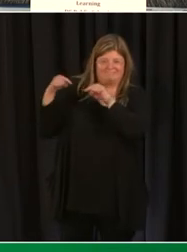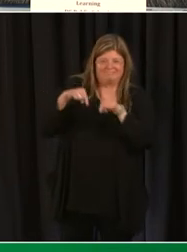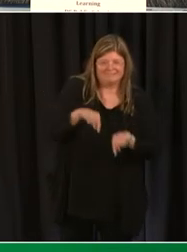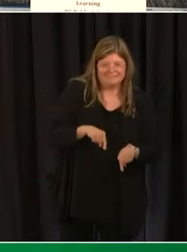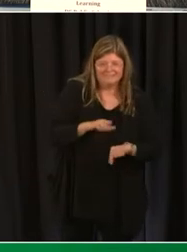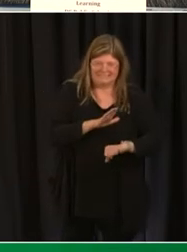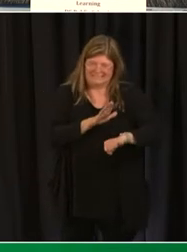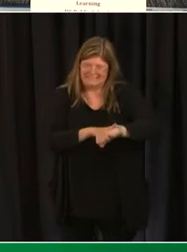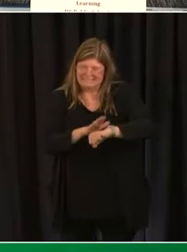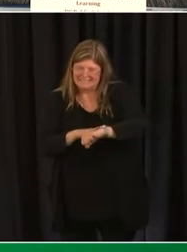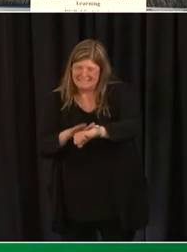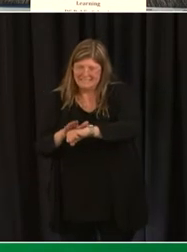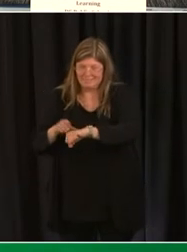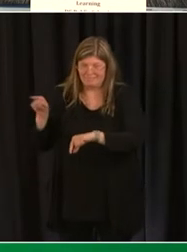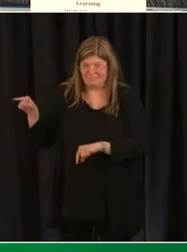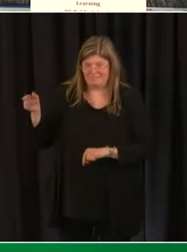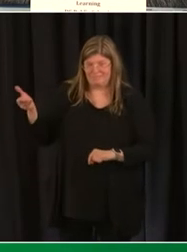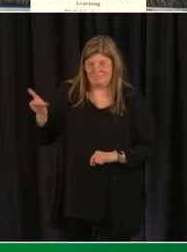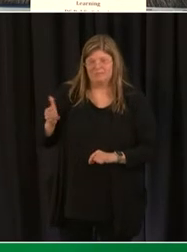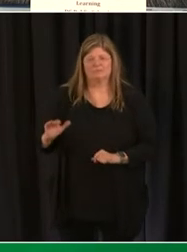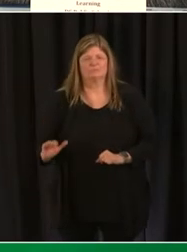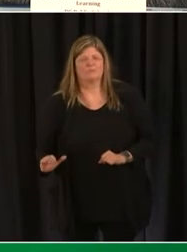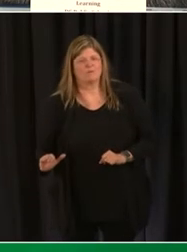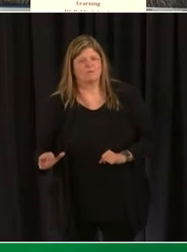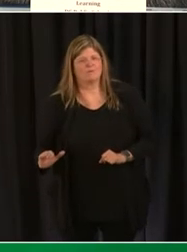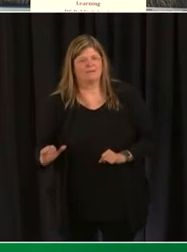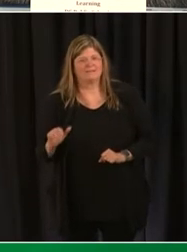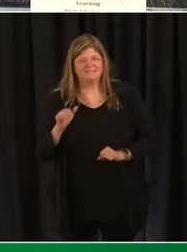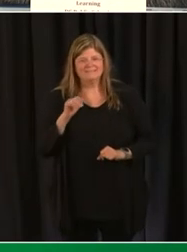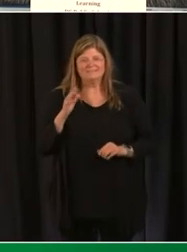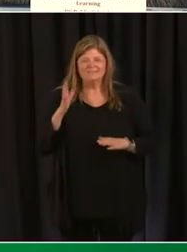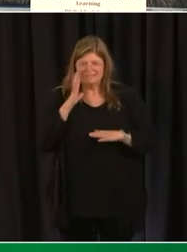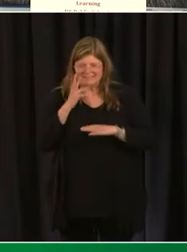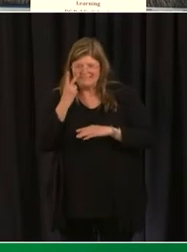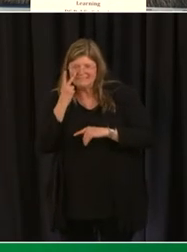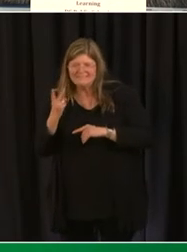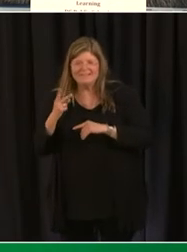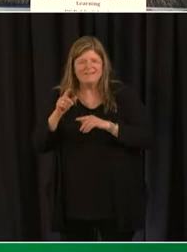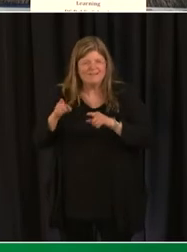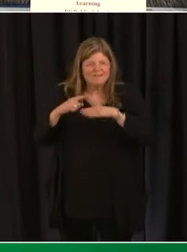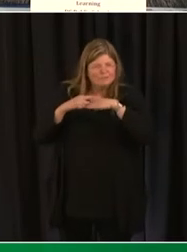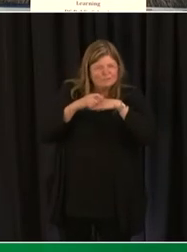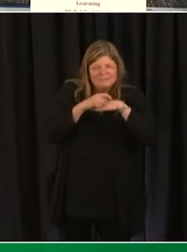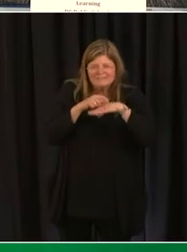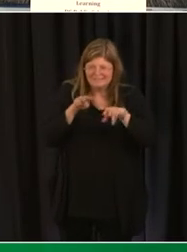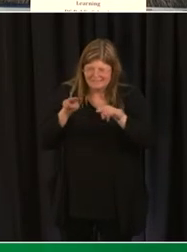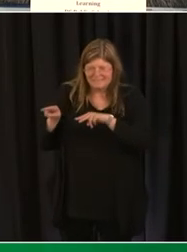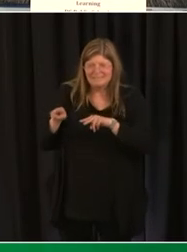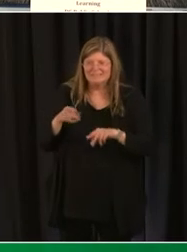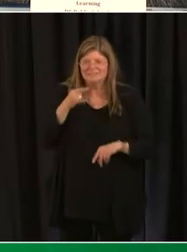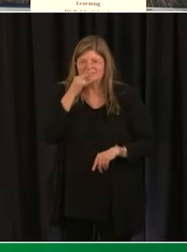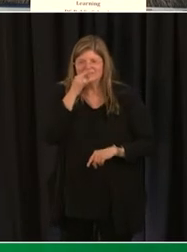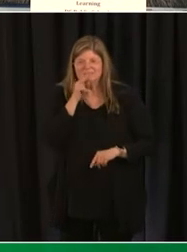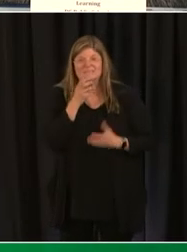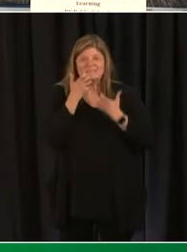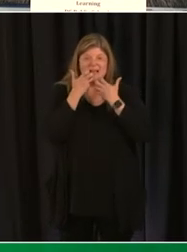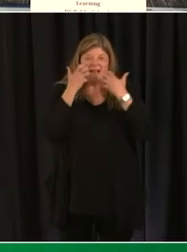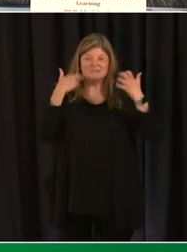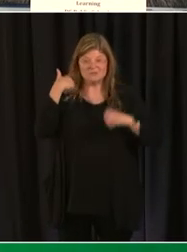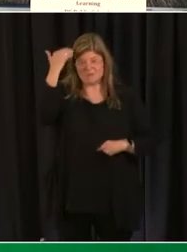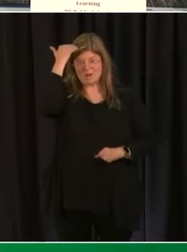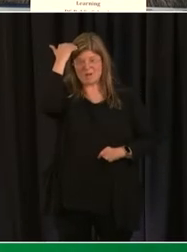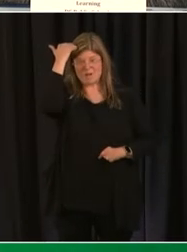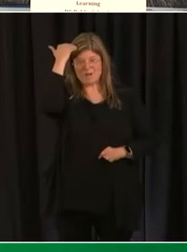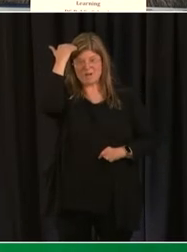prompts that you know the guest is small it's it's wiggly we see them outside all the time and one of the kids shouted out